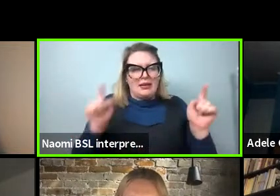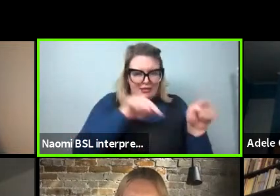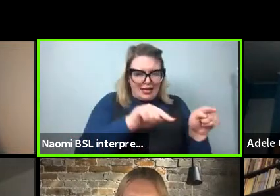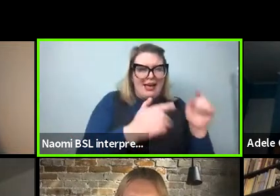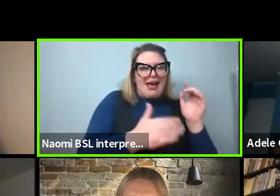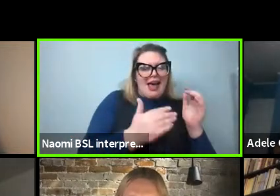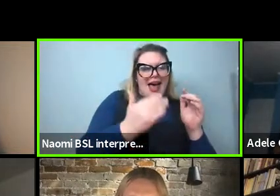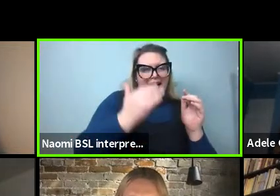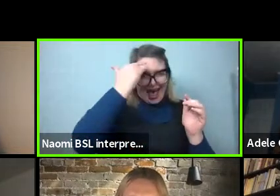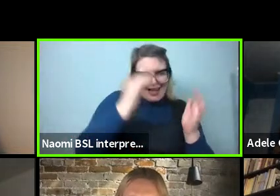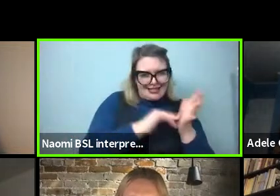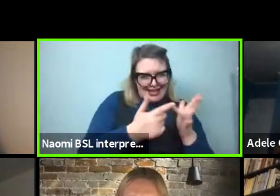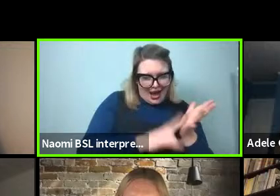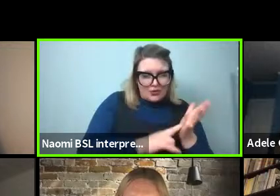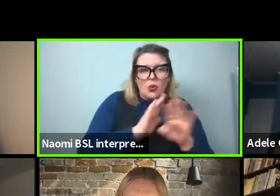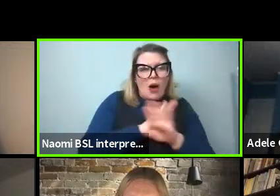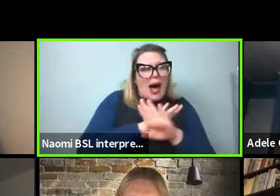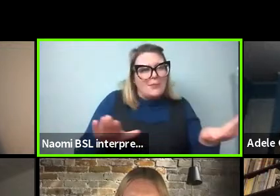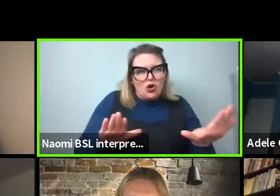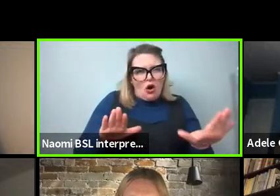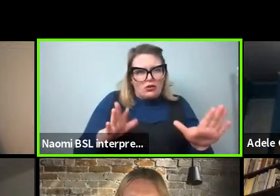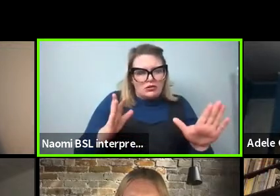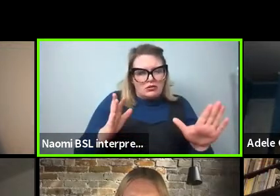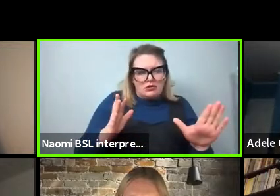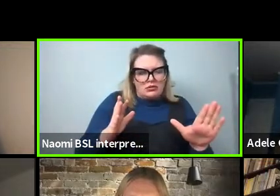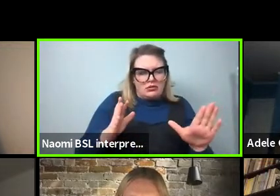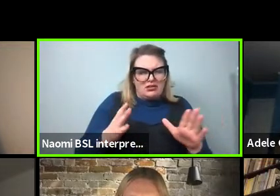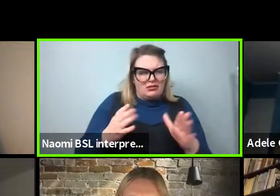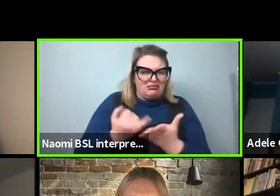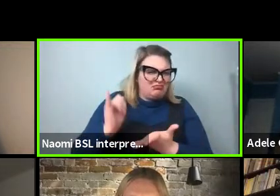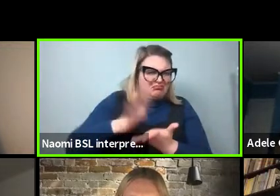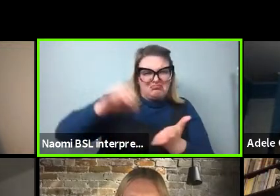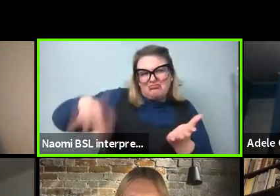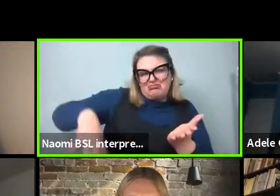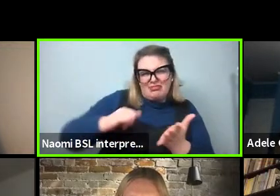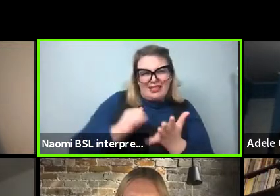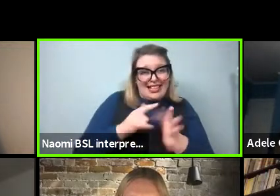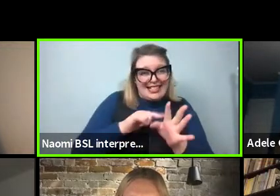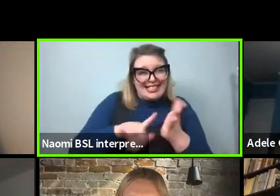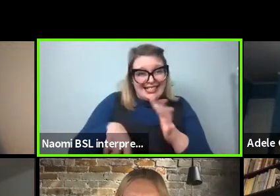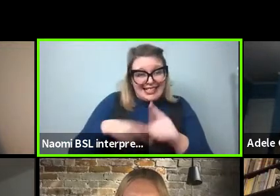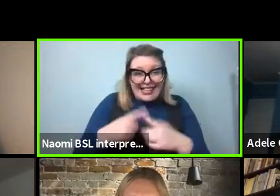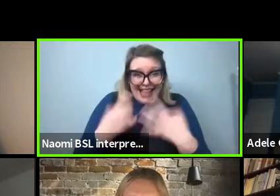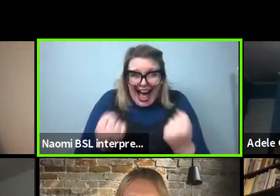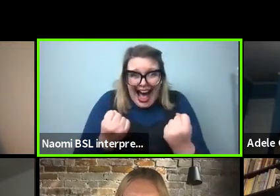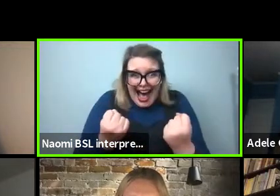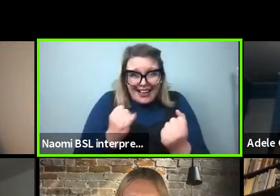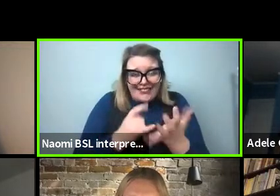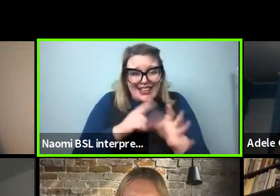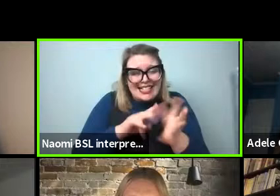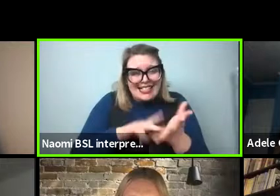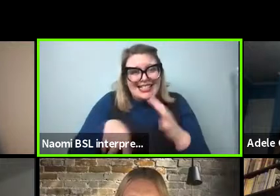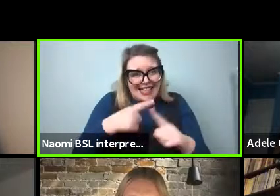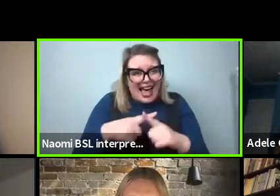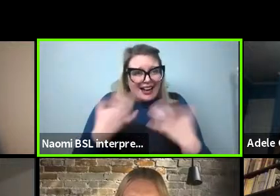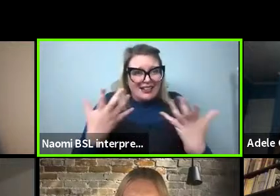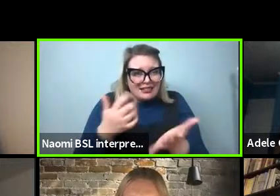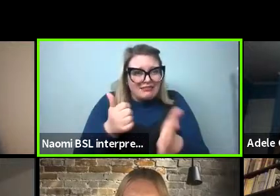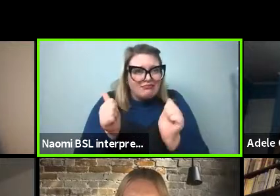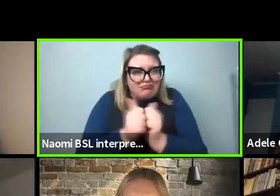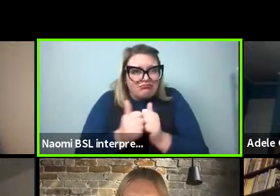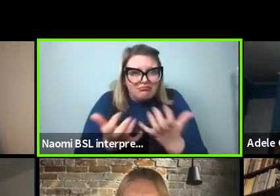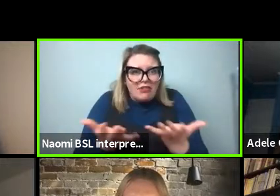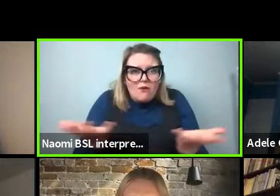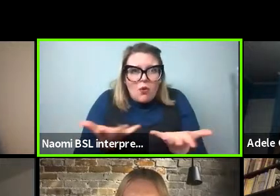not forsaking syntax. Everything I've ever said is about there being syntax. And so there's things like constituents. We